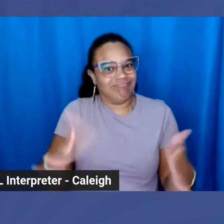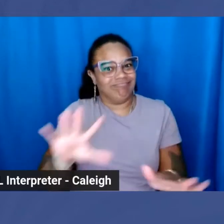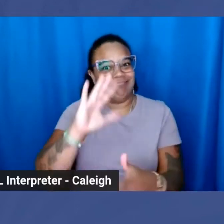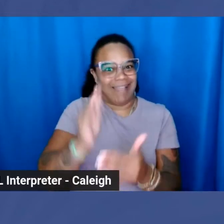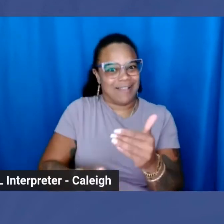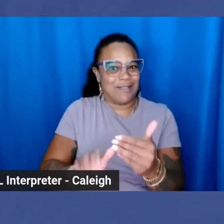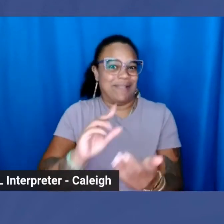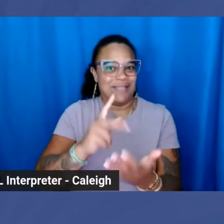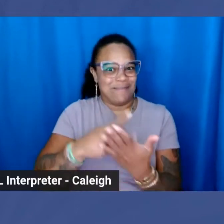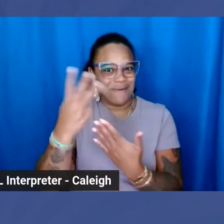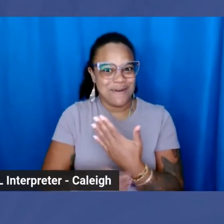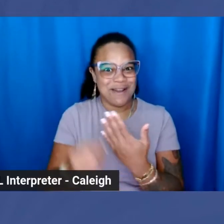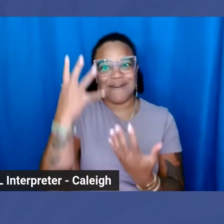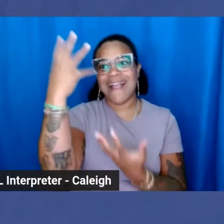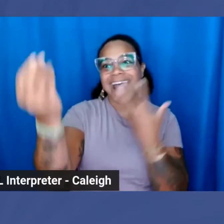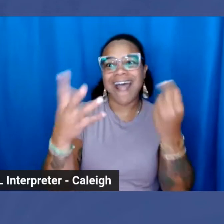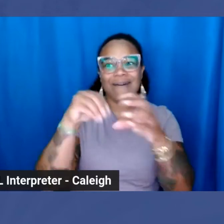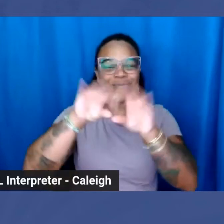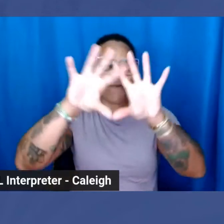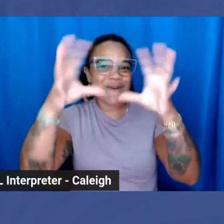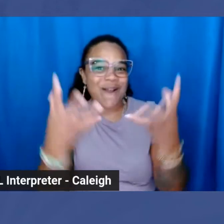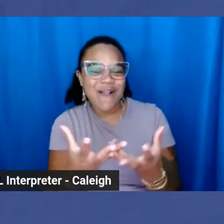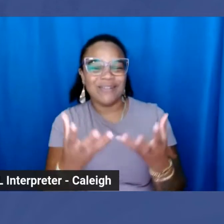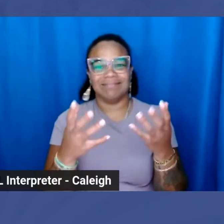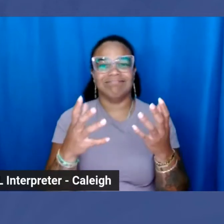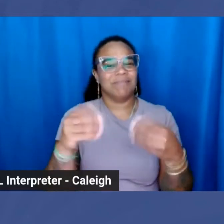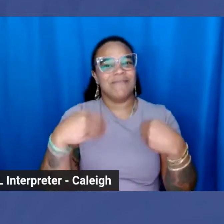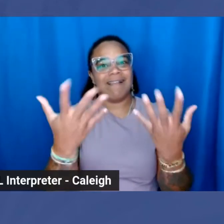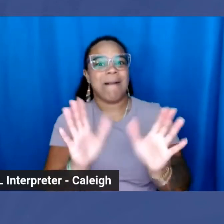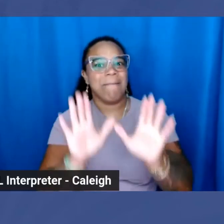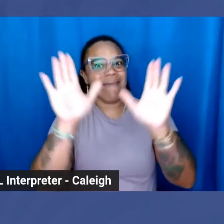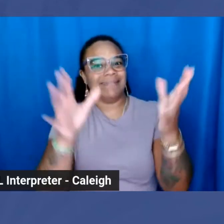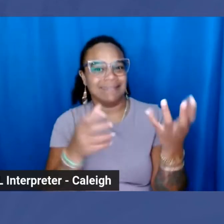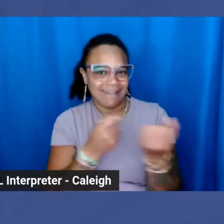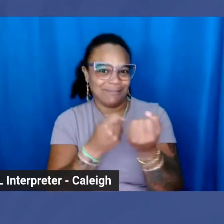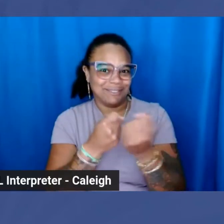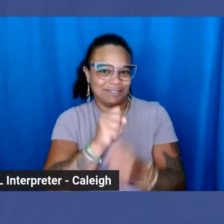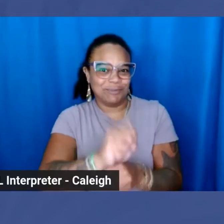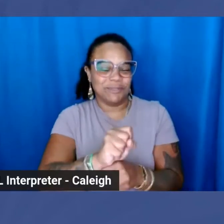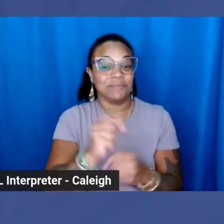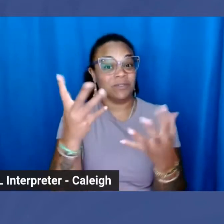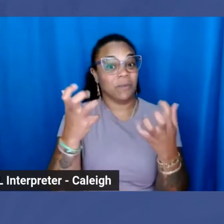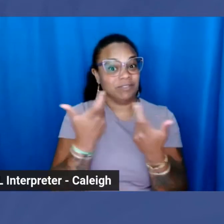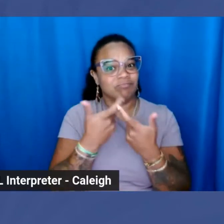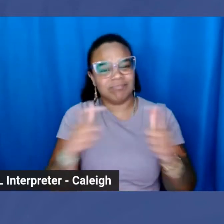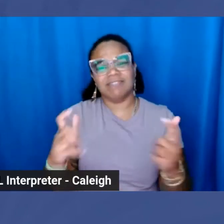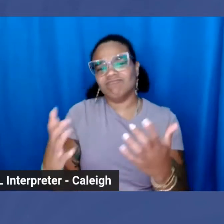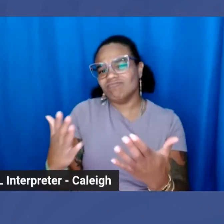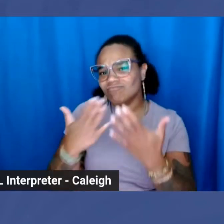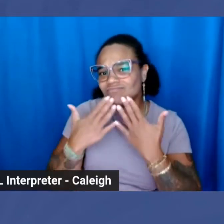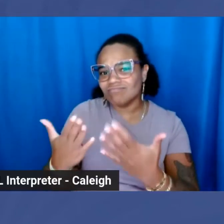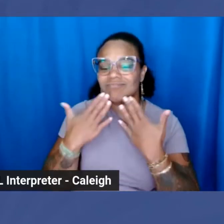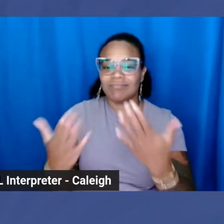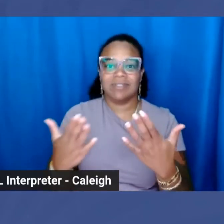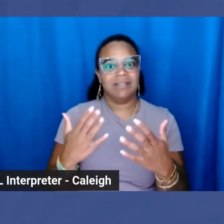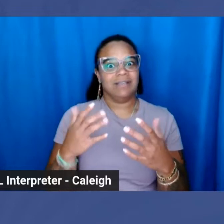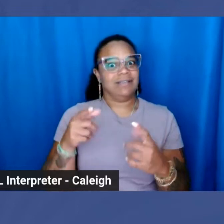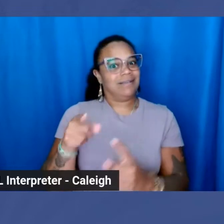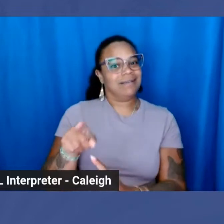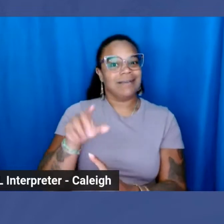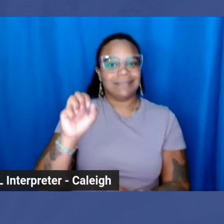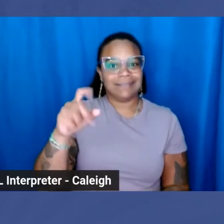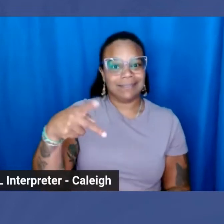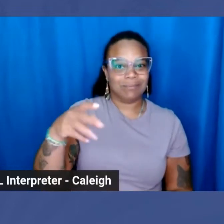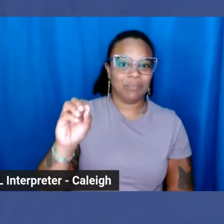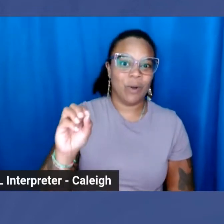out there in the world doing this amazing advocacy work. I want to just give a huge shout out, huge thank you to the Spokes